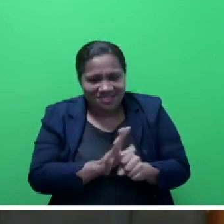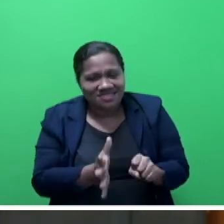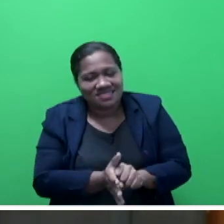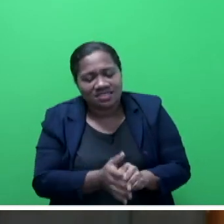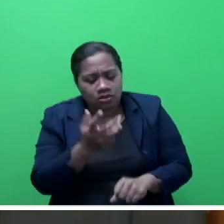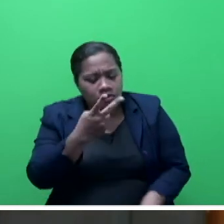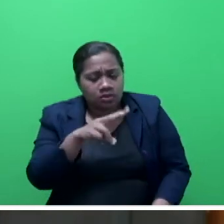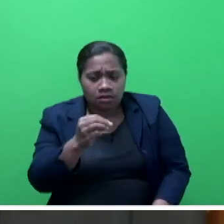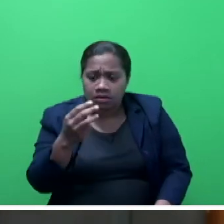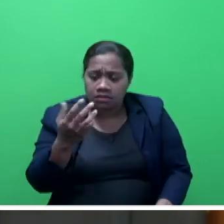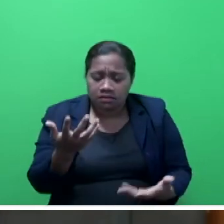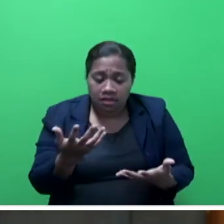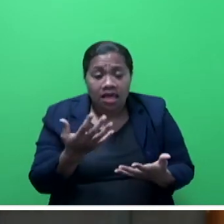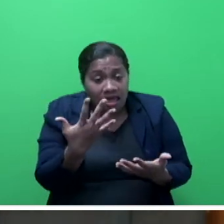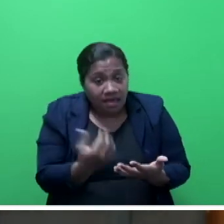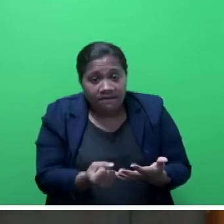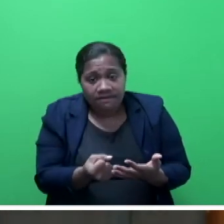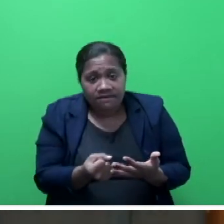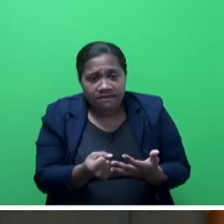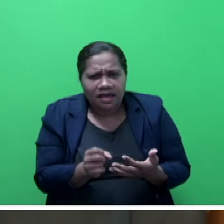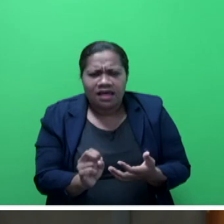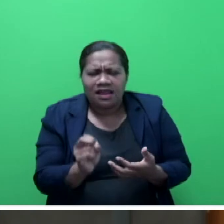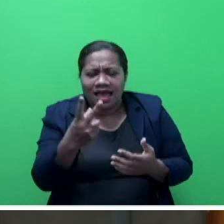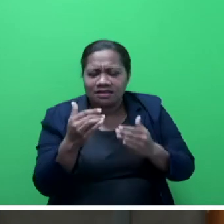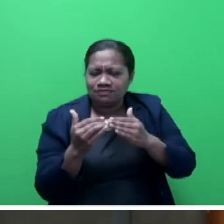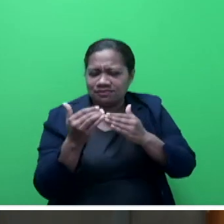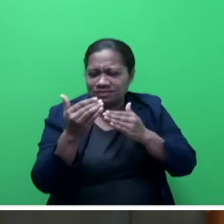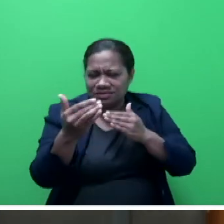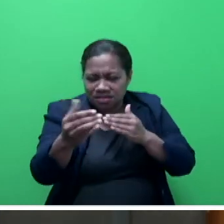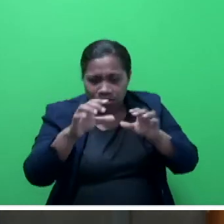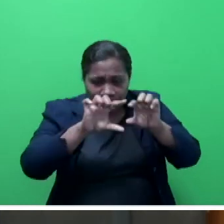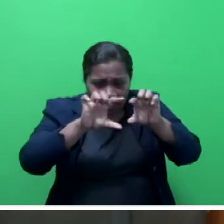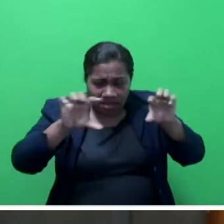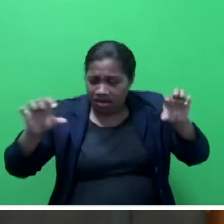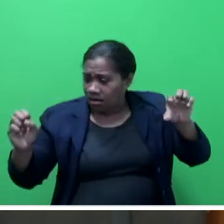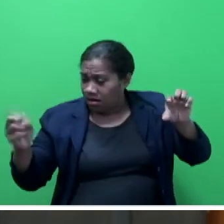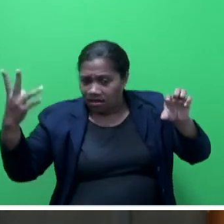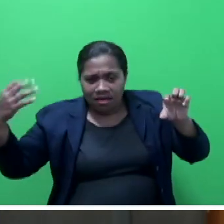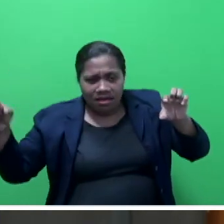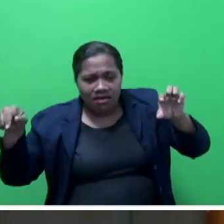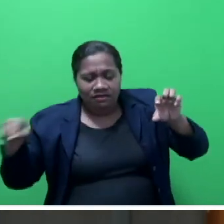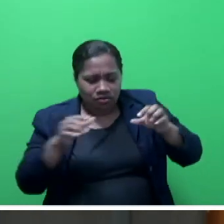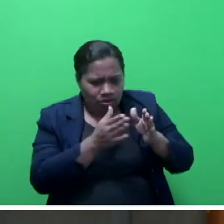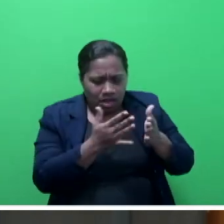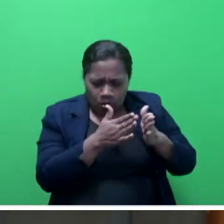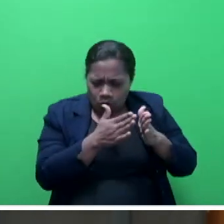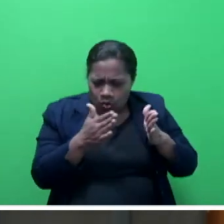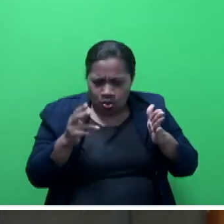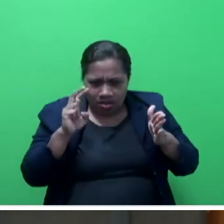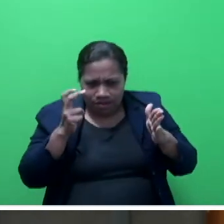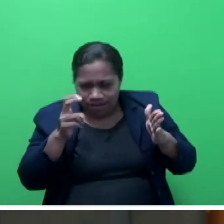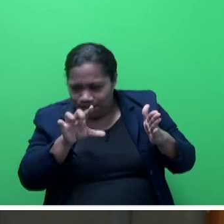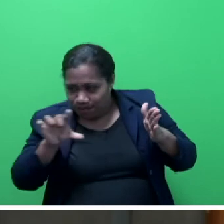Mr Speaker Say, there is a light at the end of the term, with some government approving the first-line COVID-19 vaccine. Mr Speaker Say,